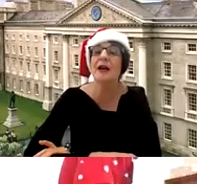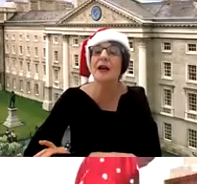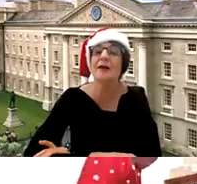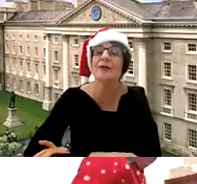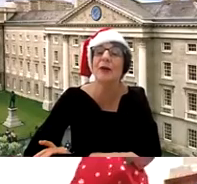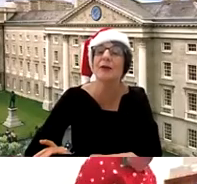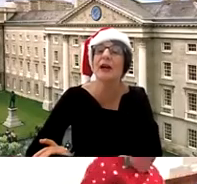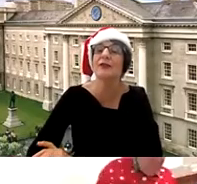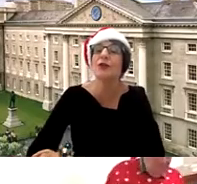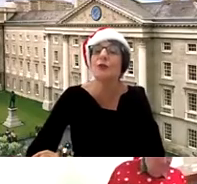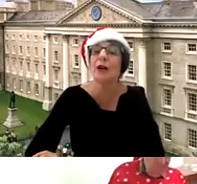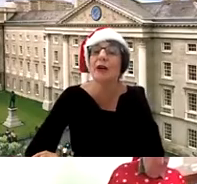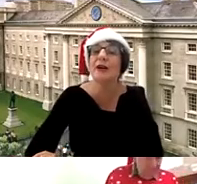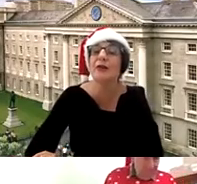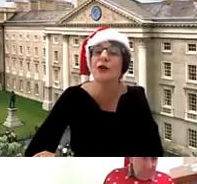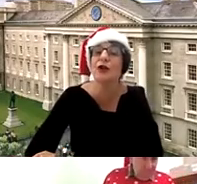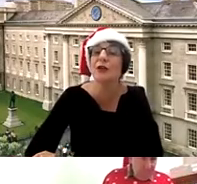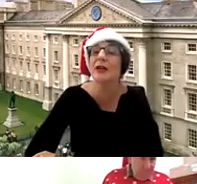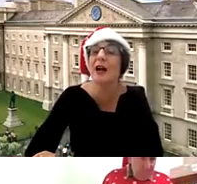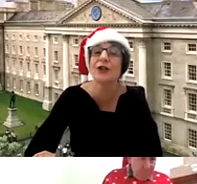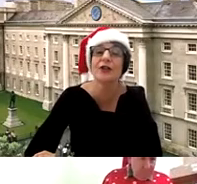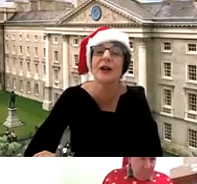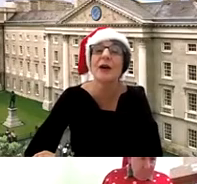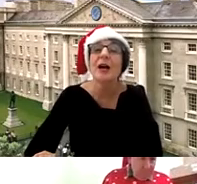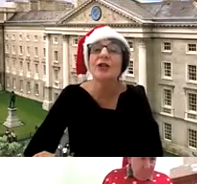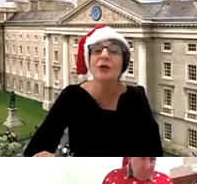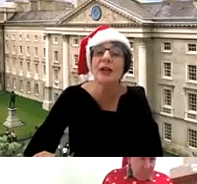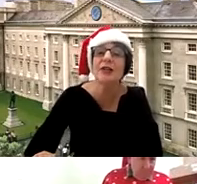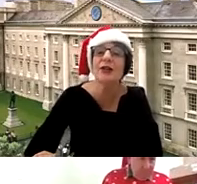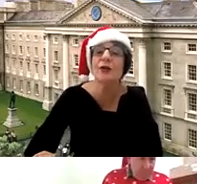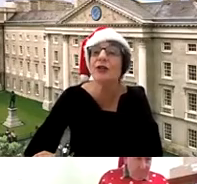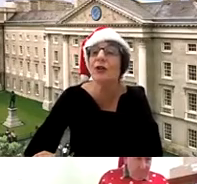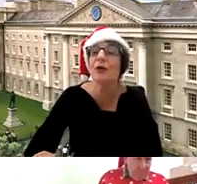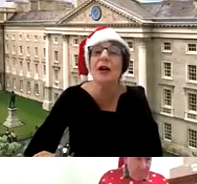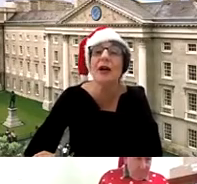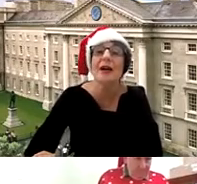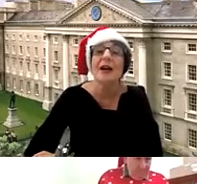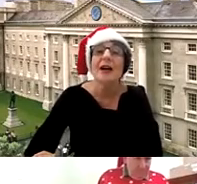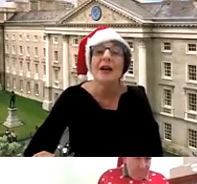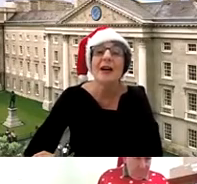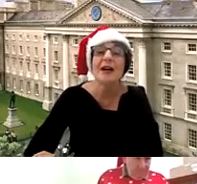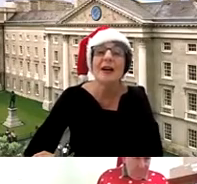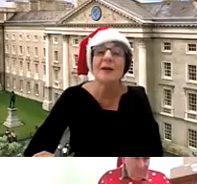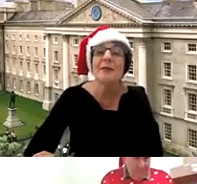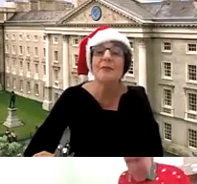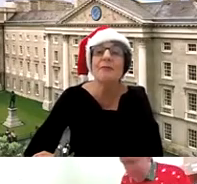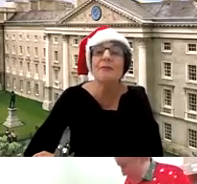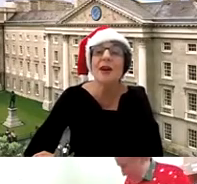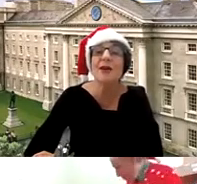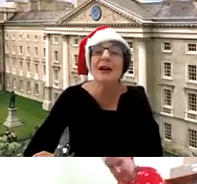uh when we get that working unfortunately we can't hear them so okay so so uh uh